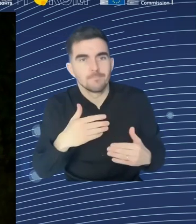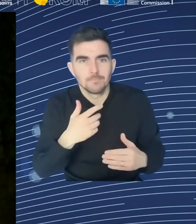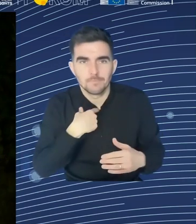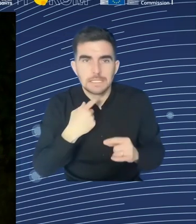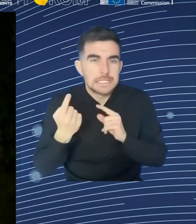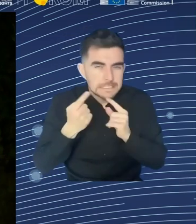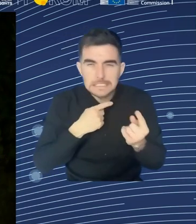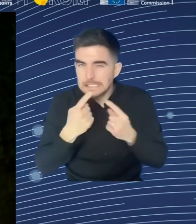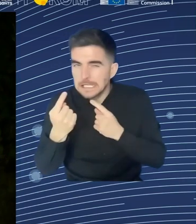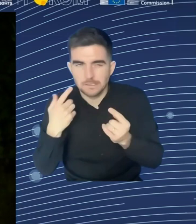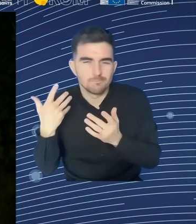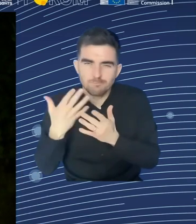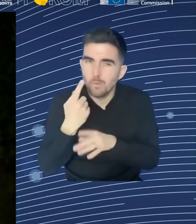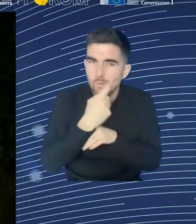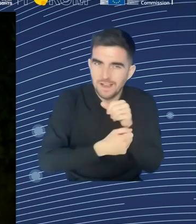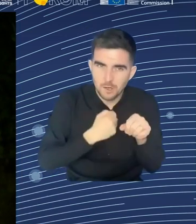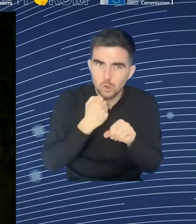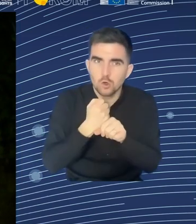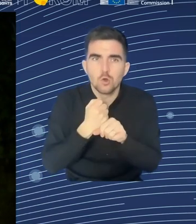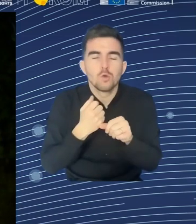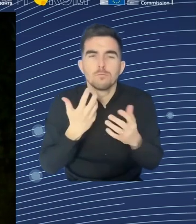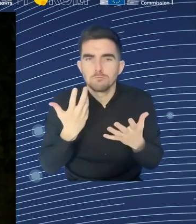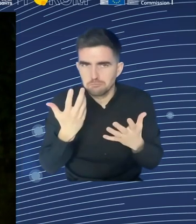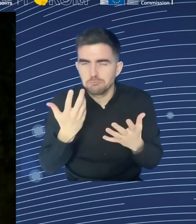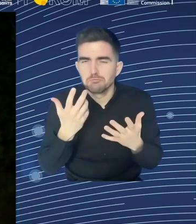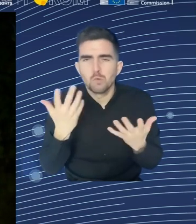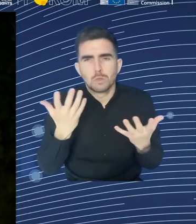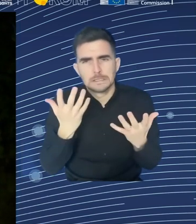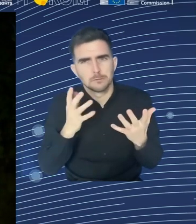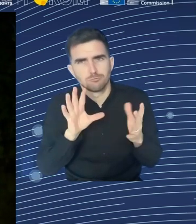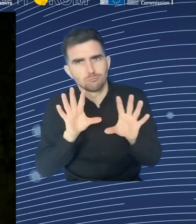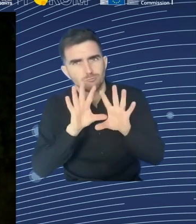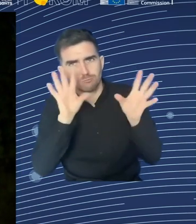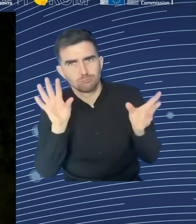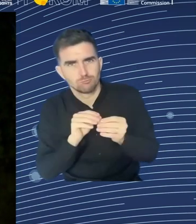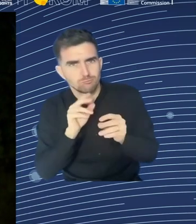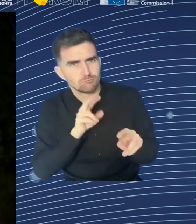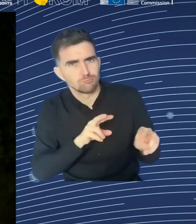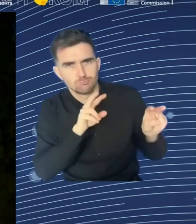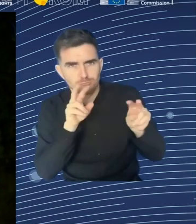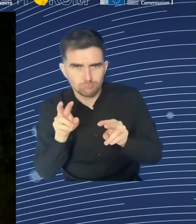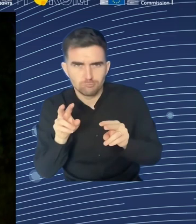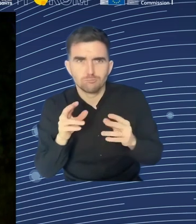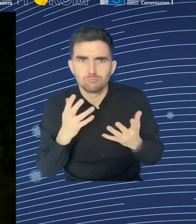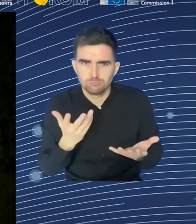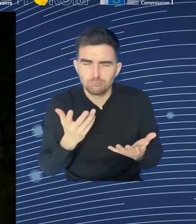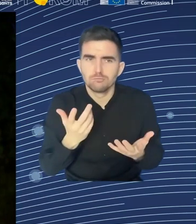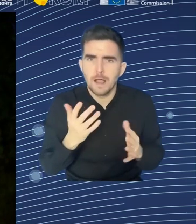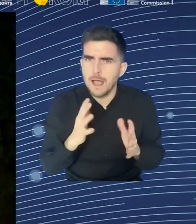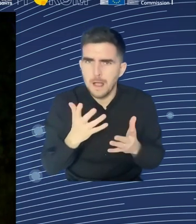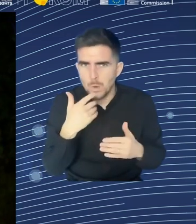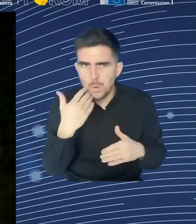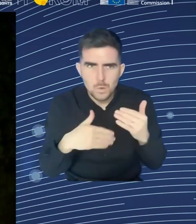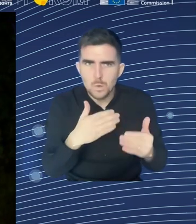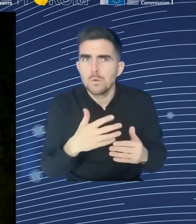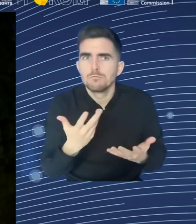of course, part of the solutions. But we need to combine it with access to skills for these people because they are participating much less